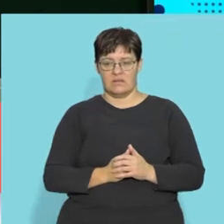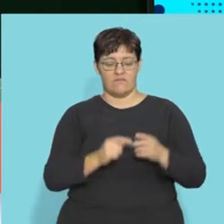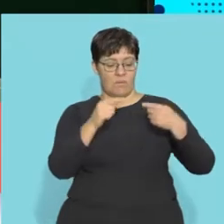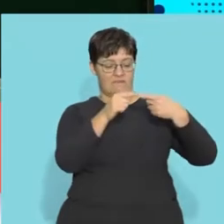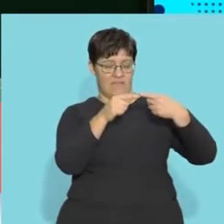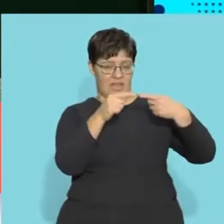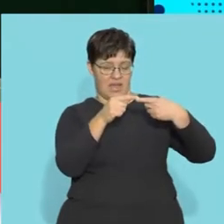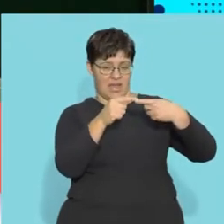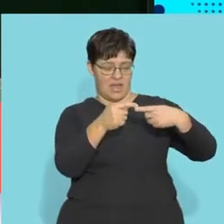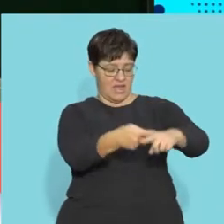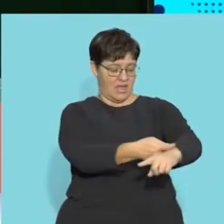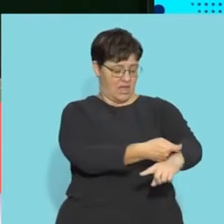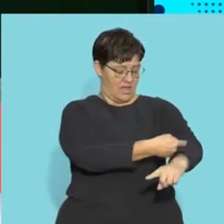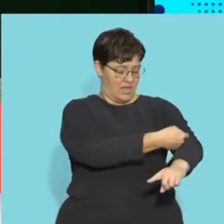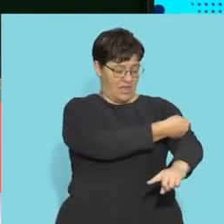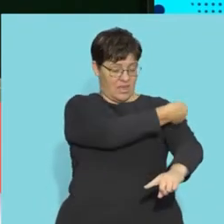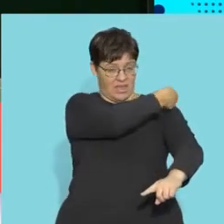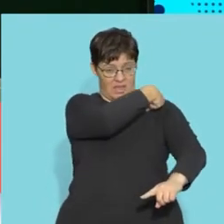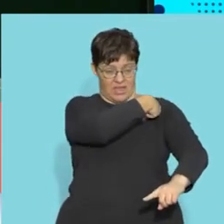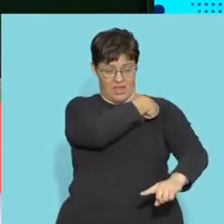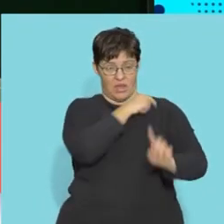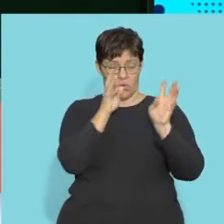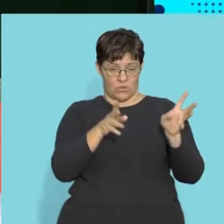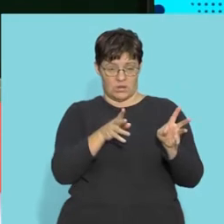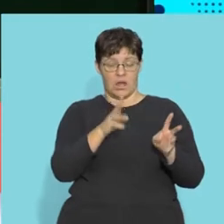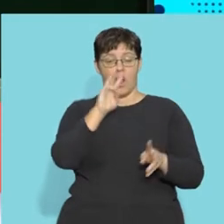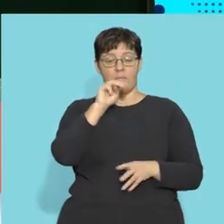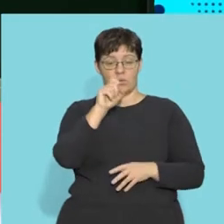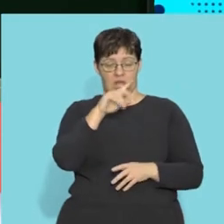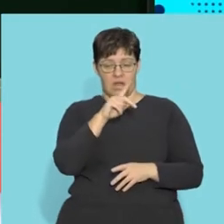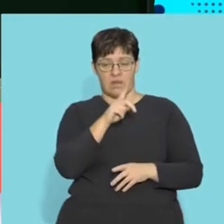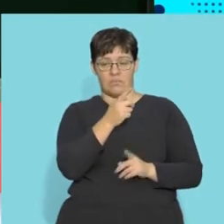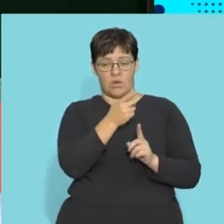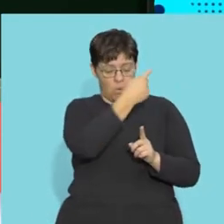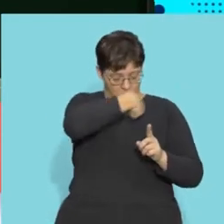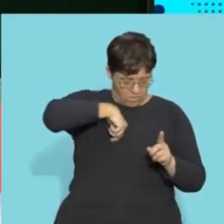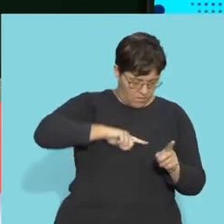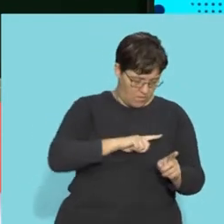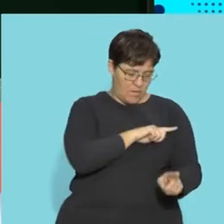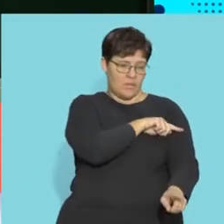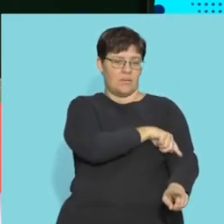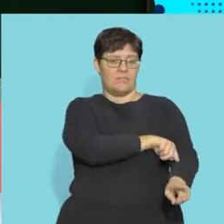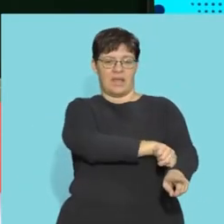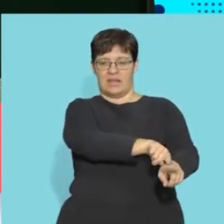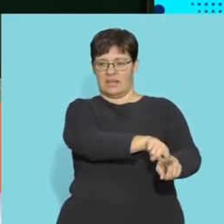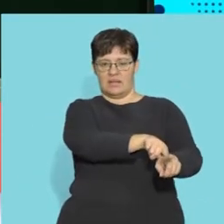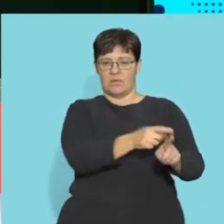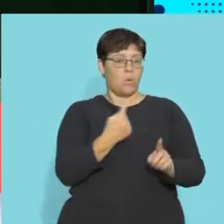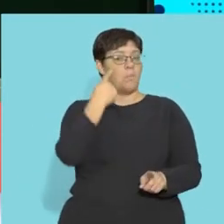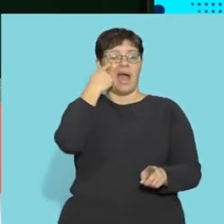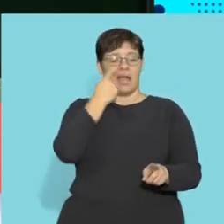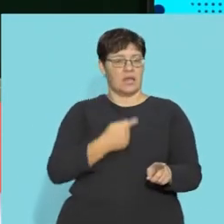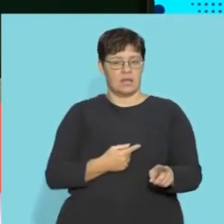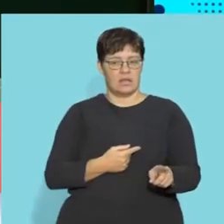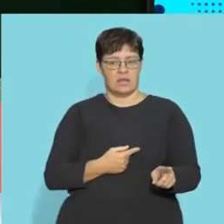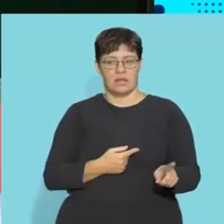sensory neuron is from your finger, it goes to the spinal cord. The motor neuron will go back to the finger. It will